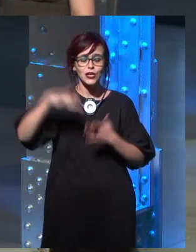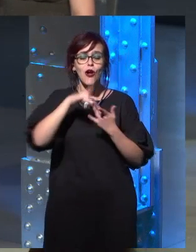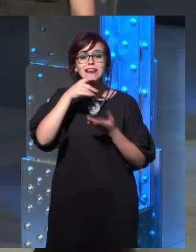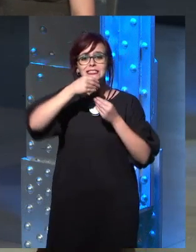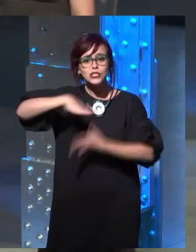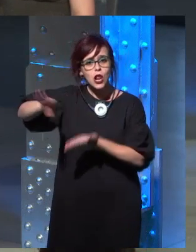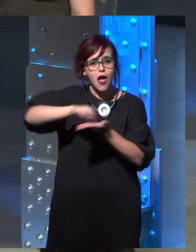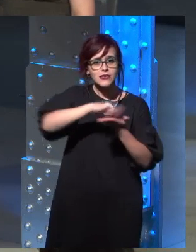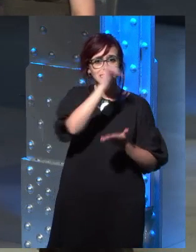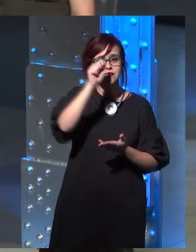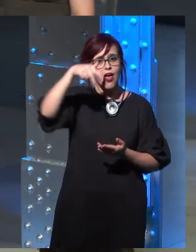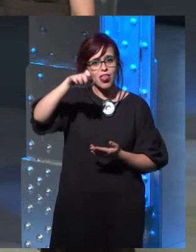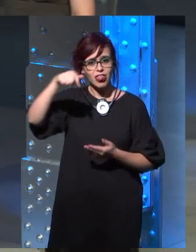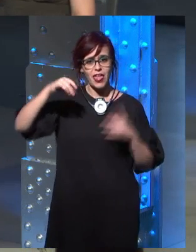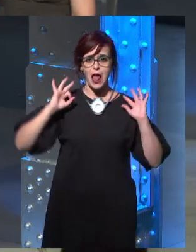Can you hear me?